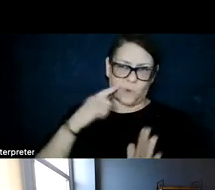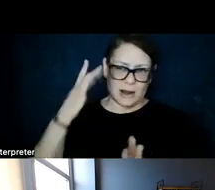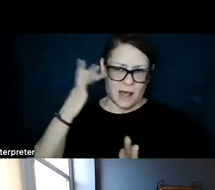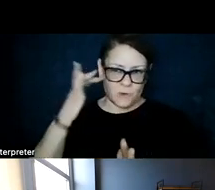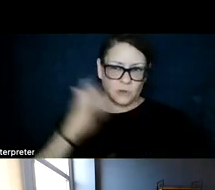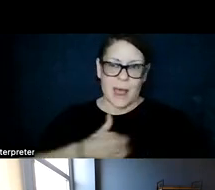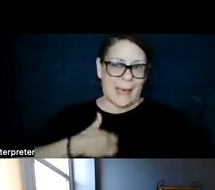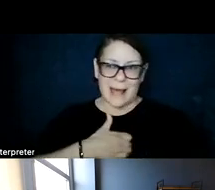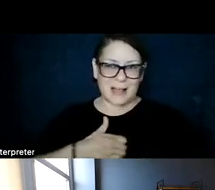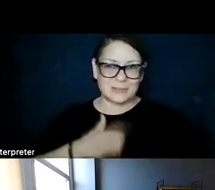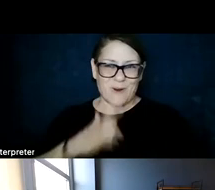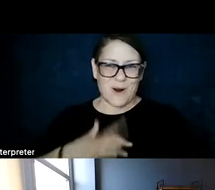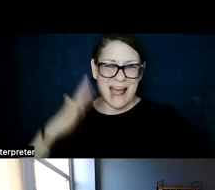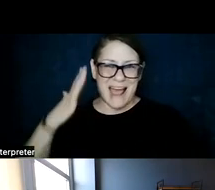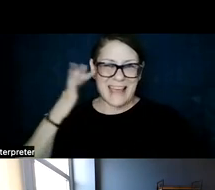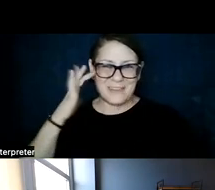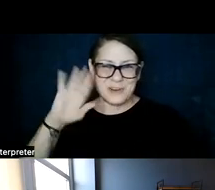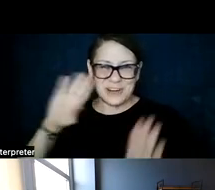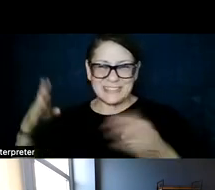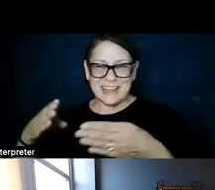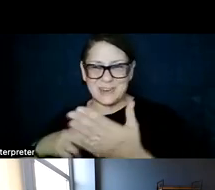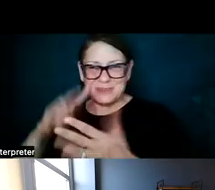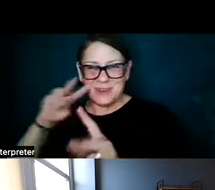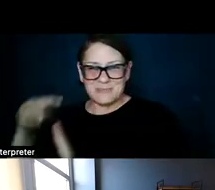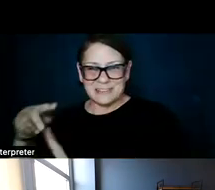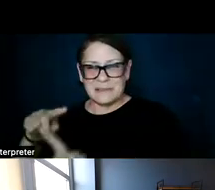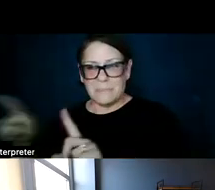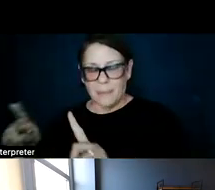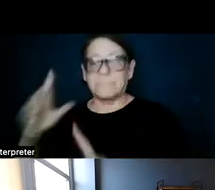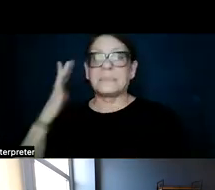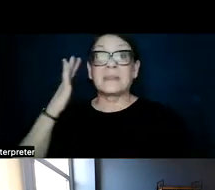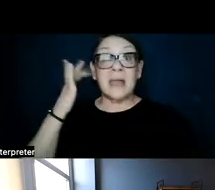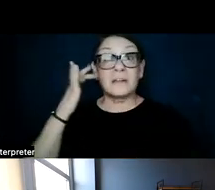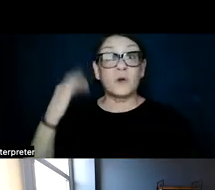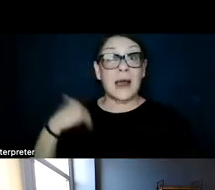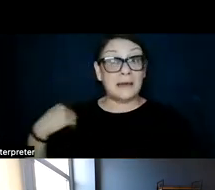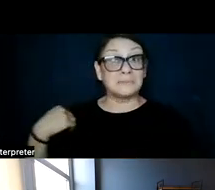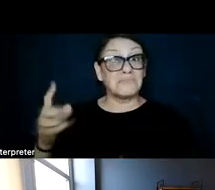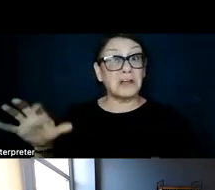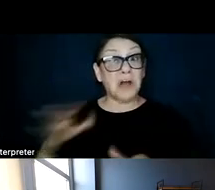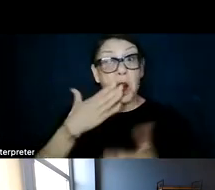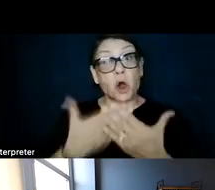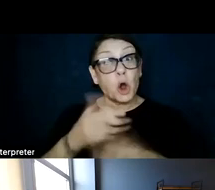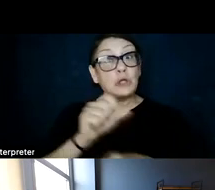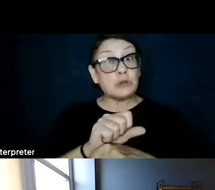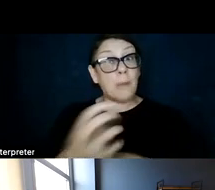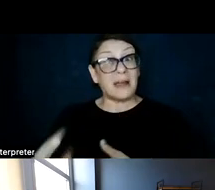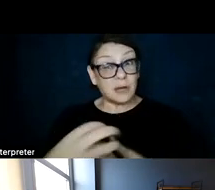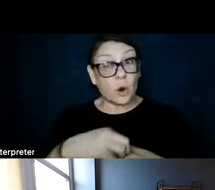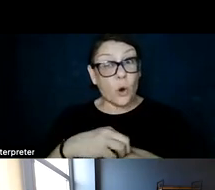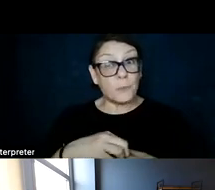for my California-centric perspective. California has actually done a decent job of incorporating